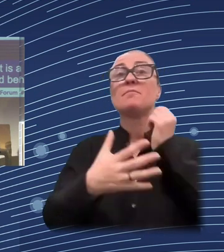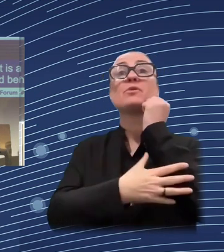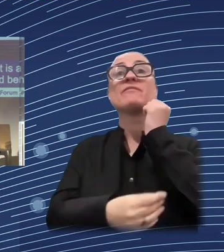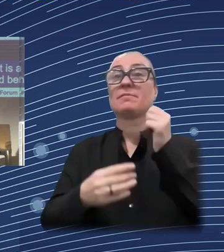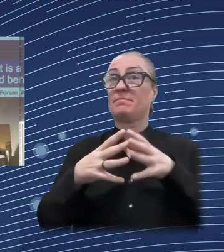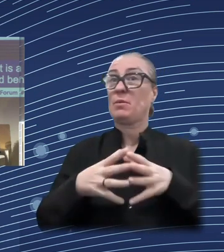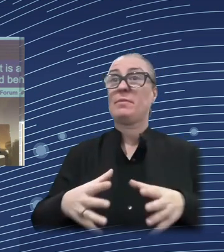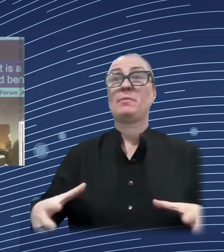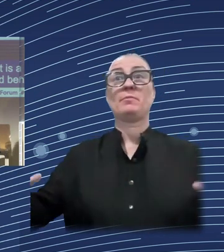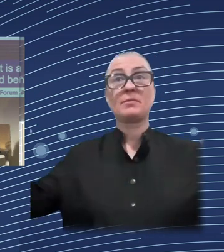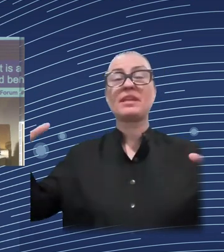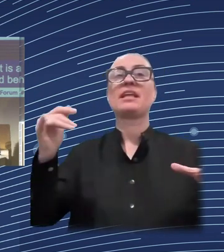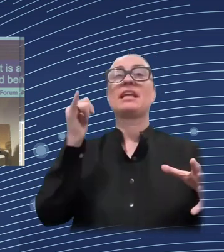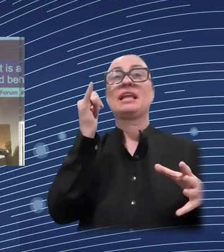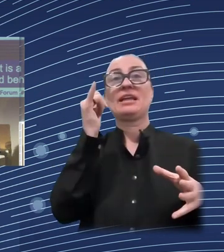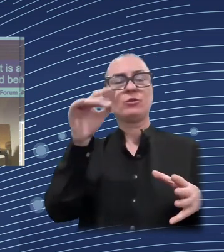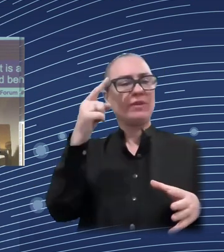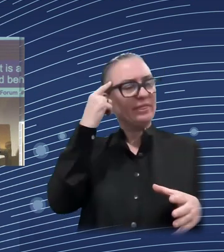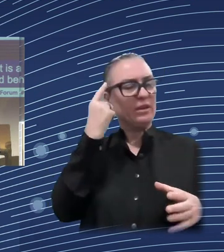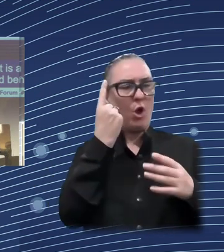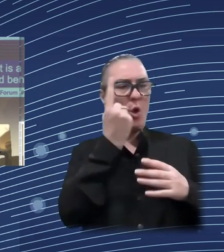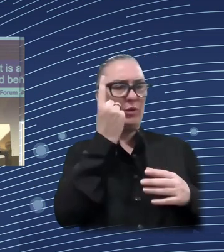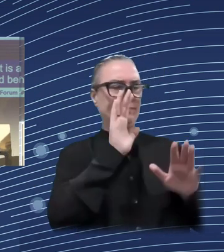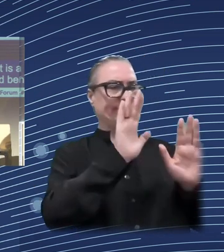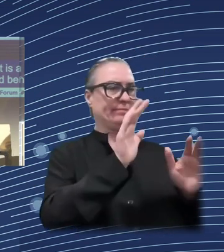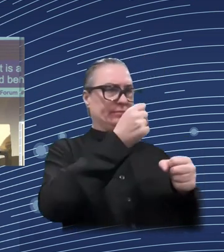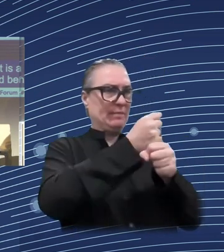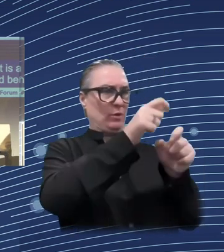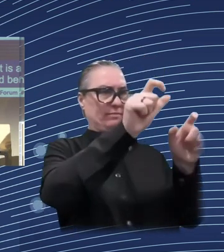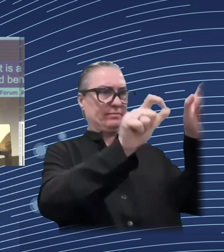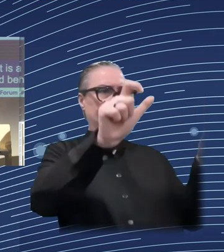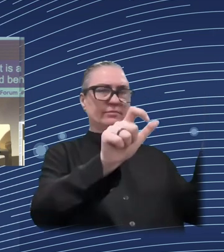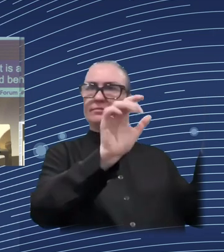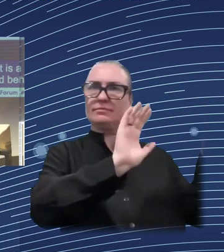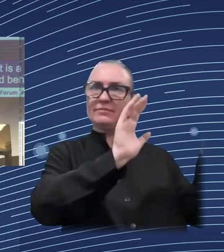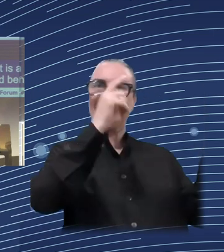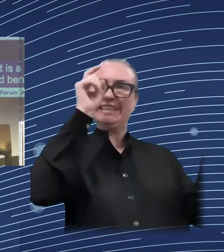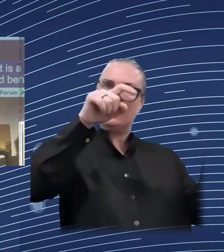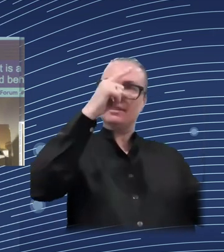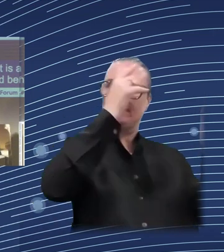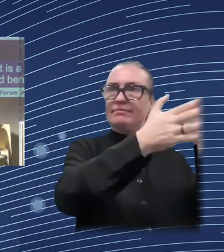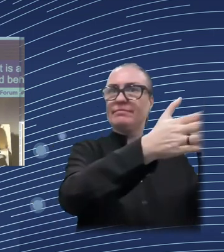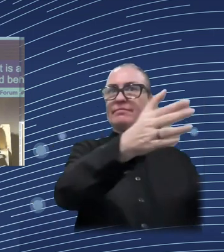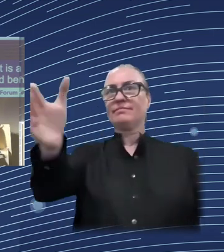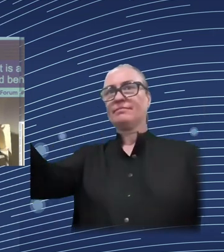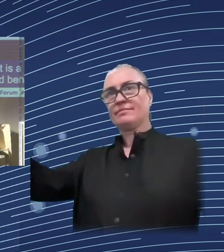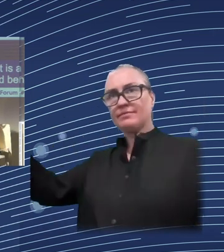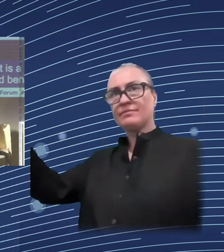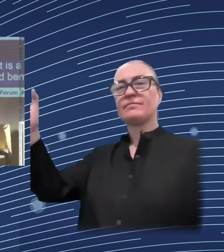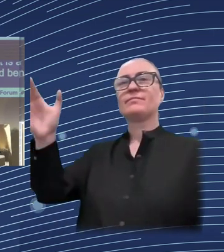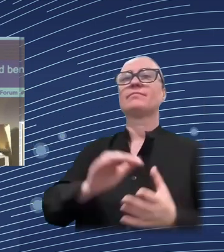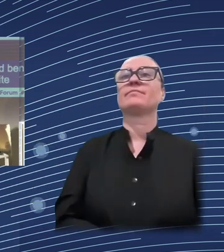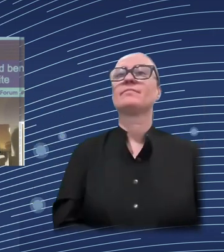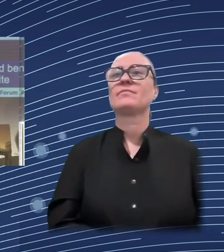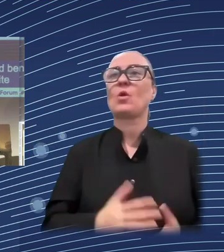Right. We, in Europe, compared to other areas of the world, redistribute quite a lot income. And this